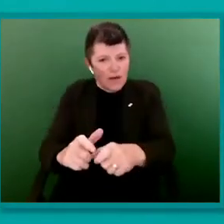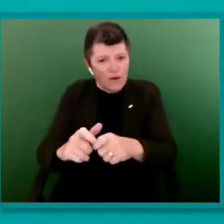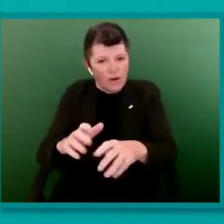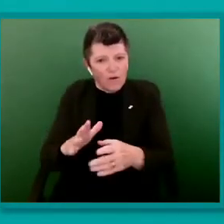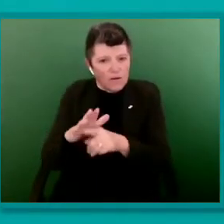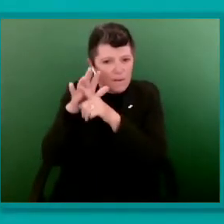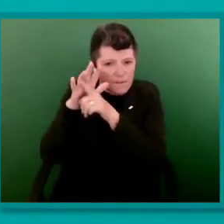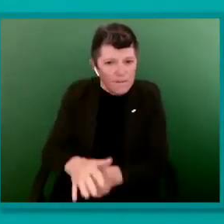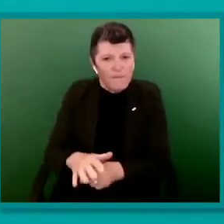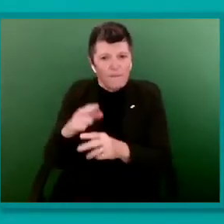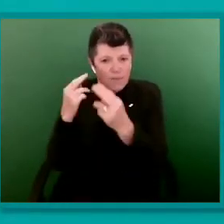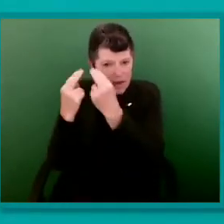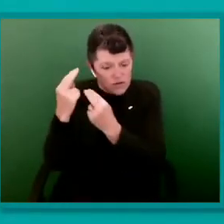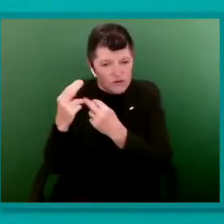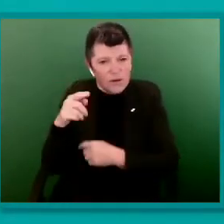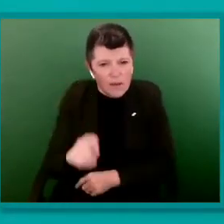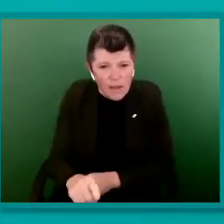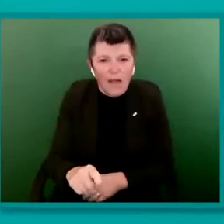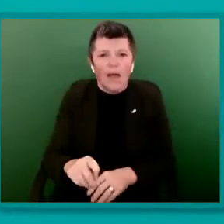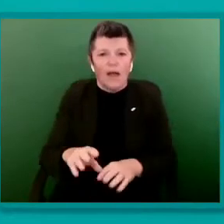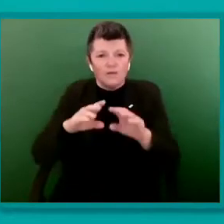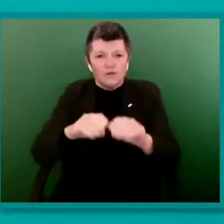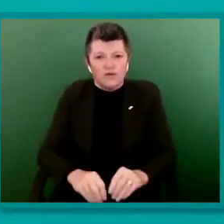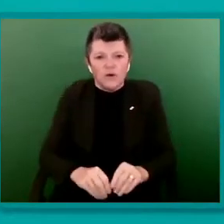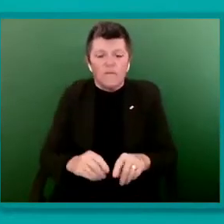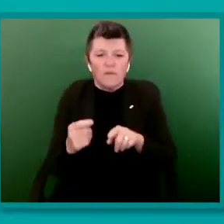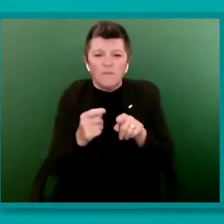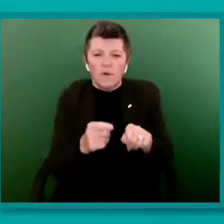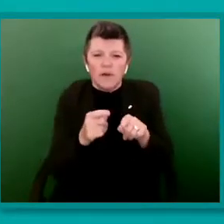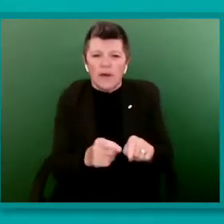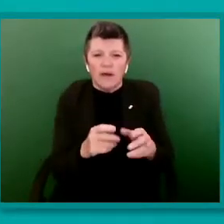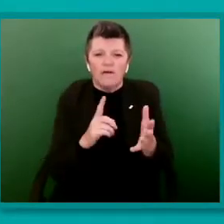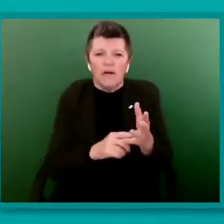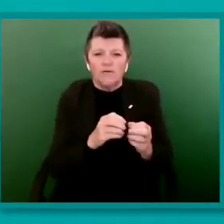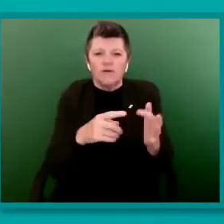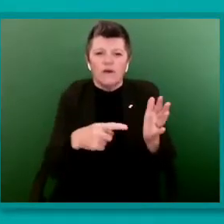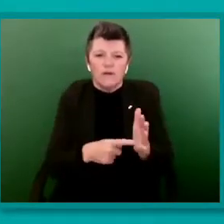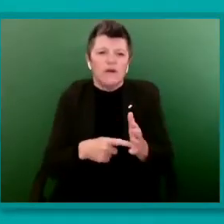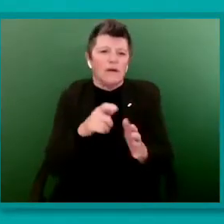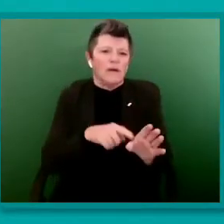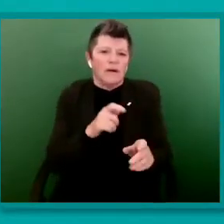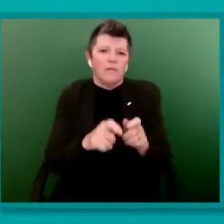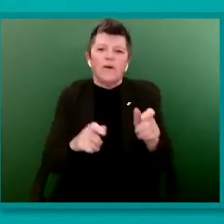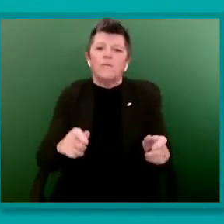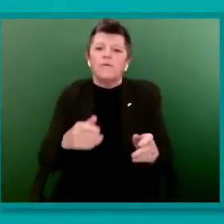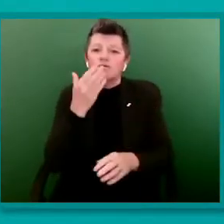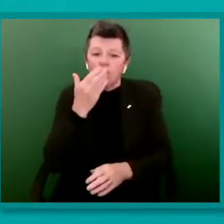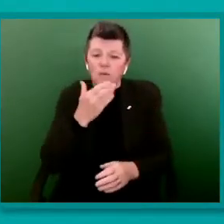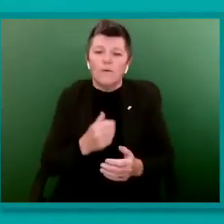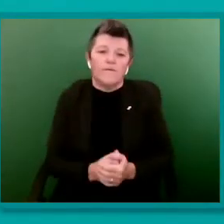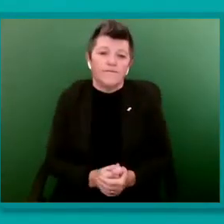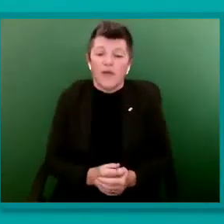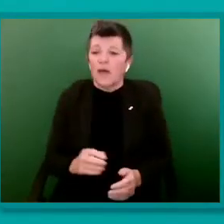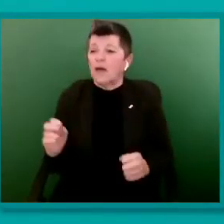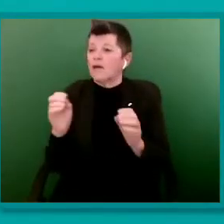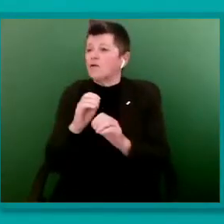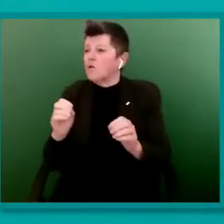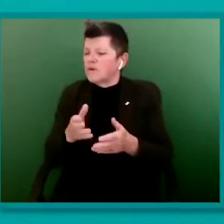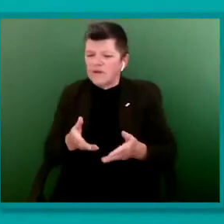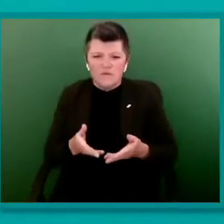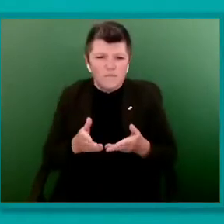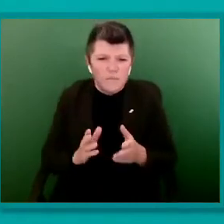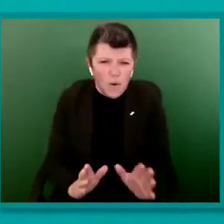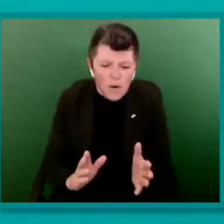bullying of LGBT young people in our schools. No one is born homophobic, biphobic or